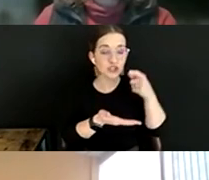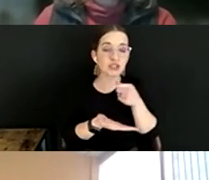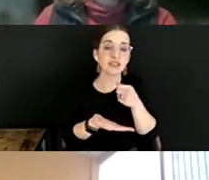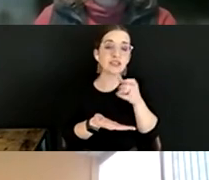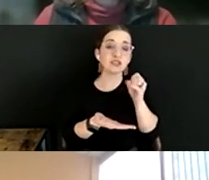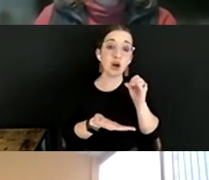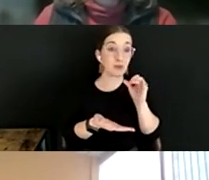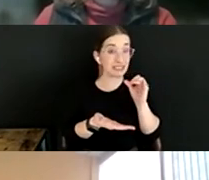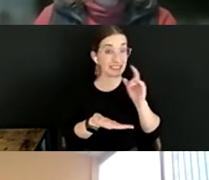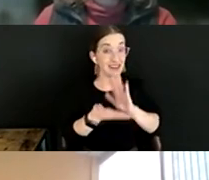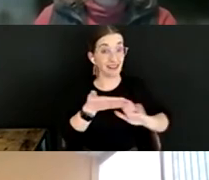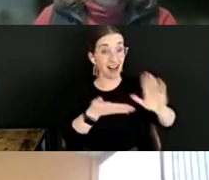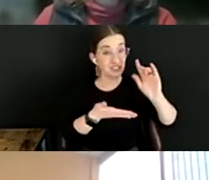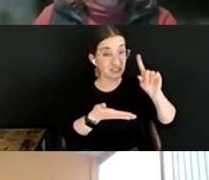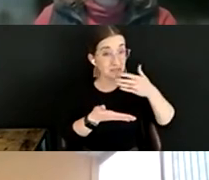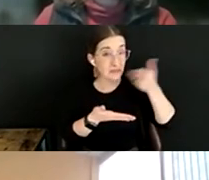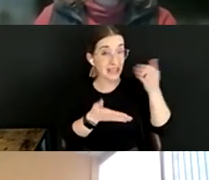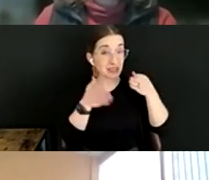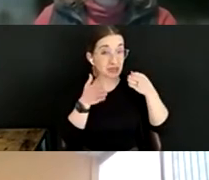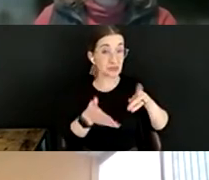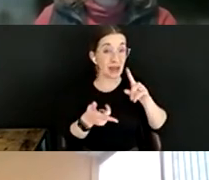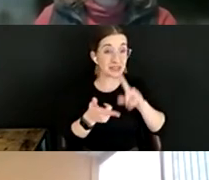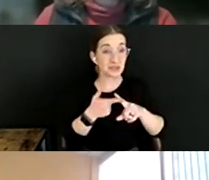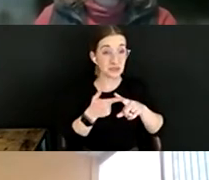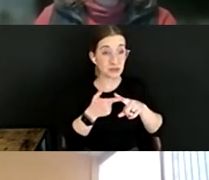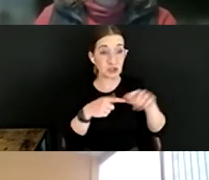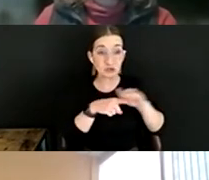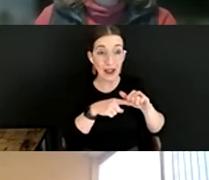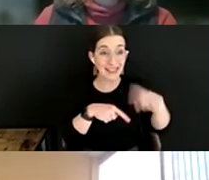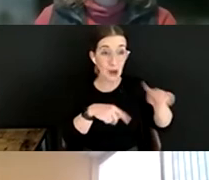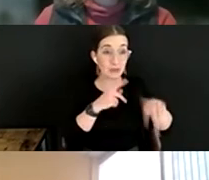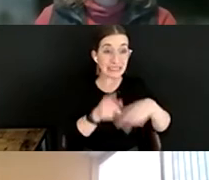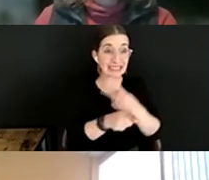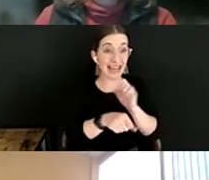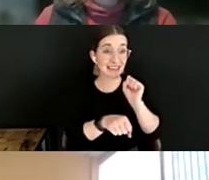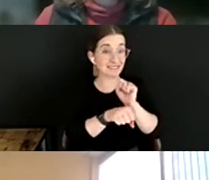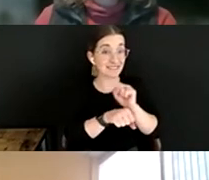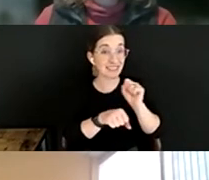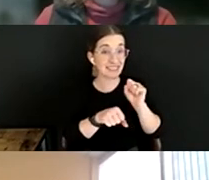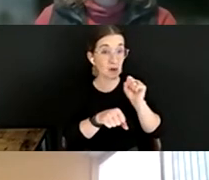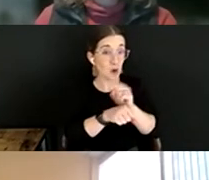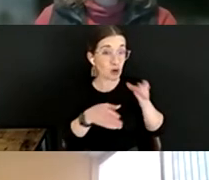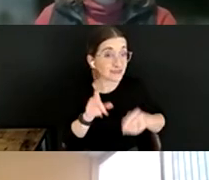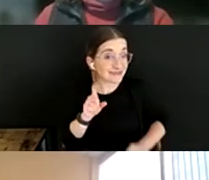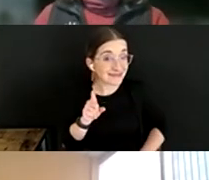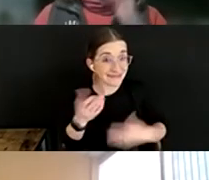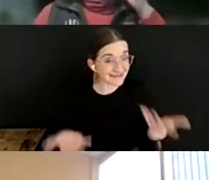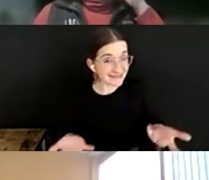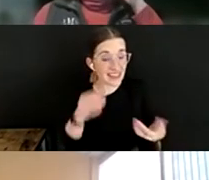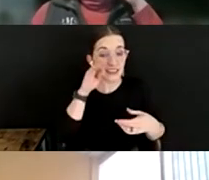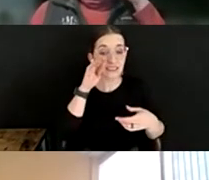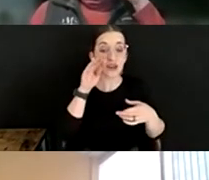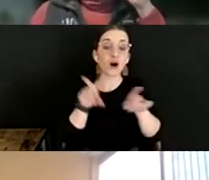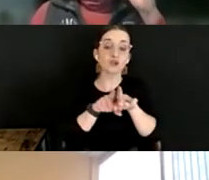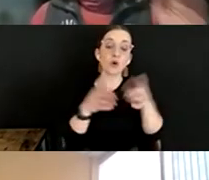workforce? So what are their other options do people have? And also what's visible? You know, when when students look,